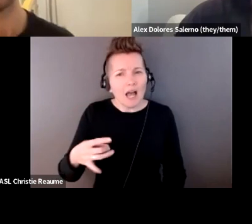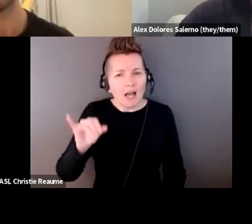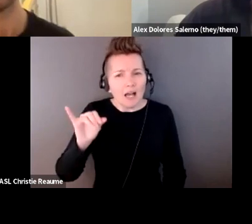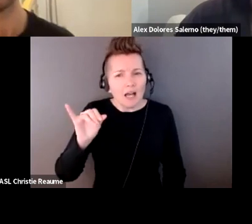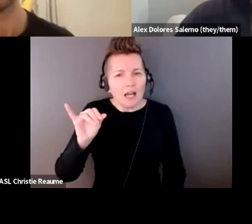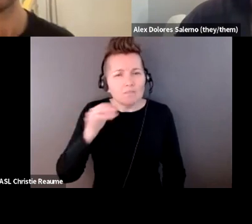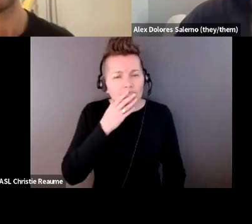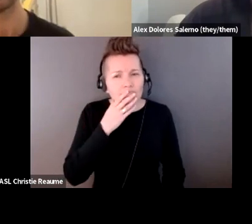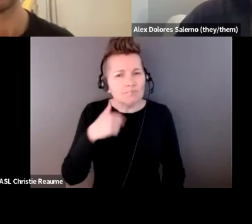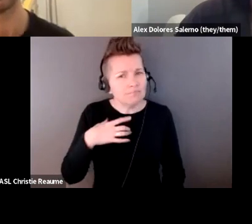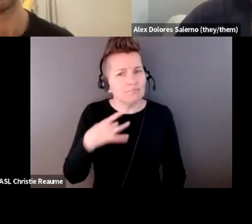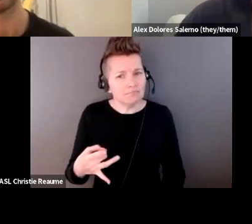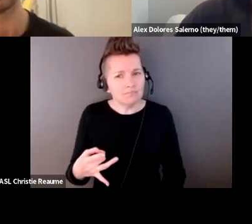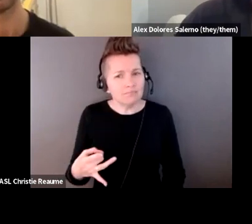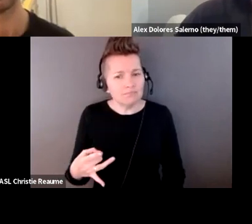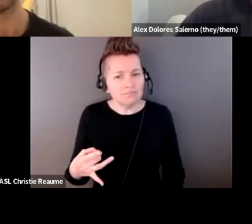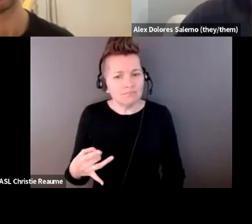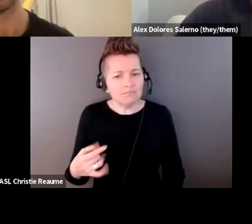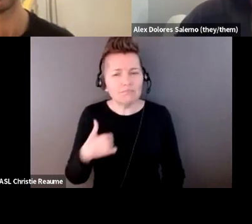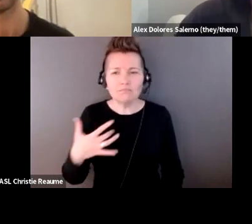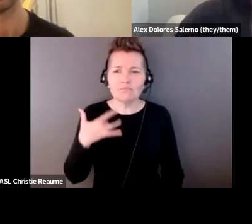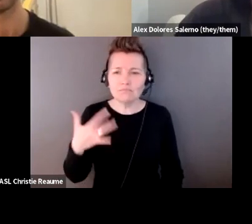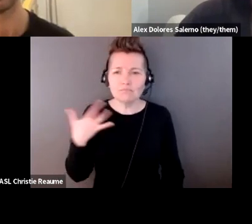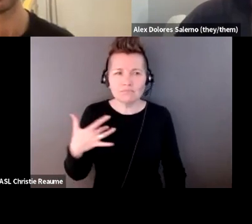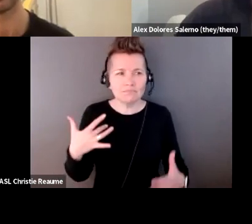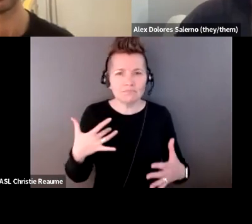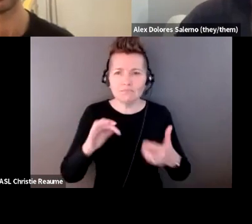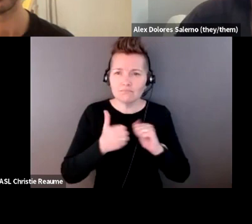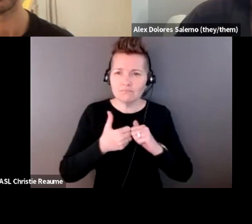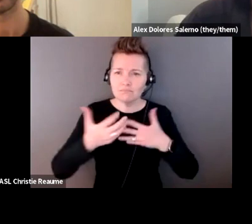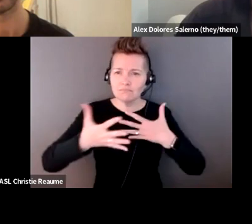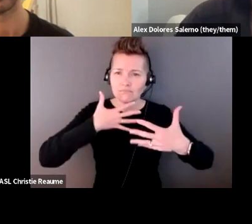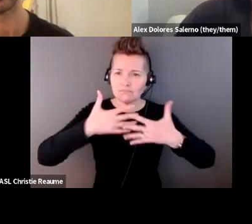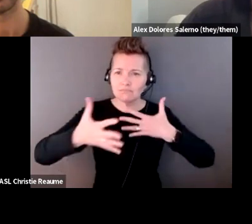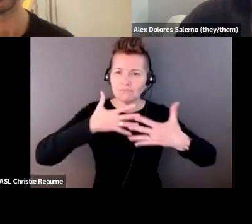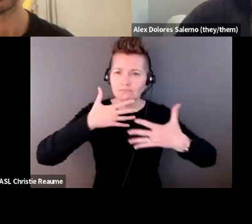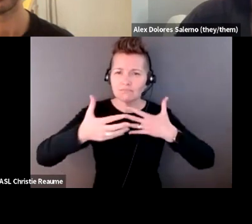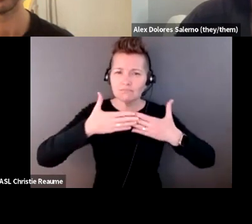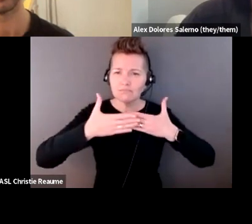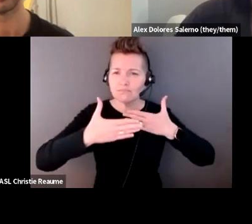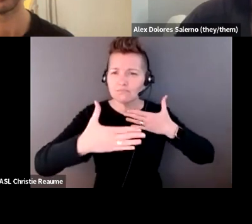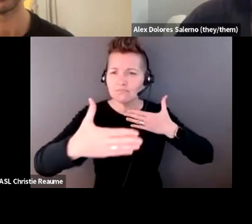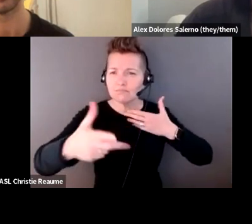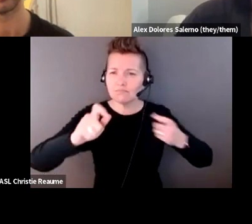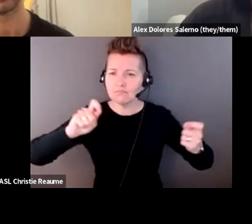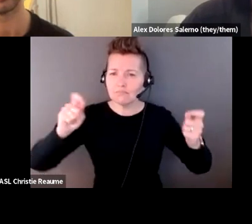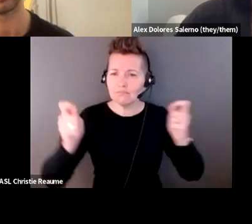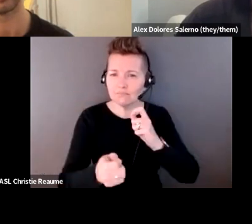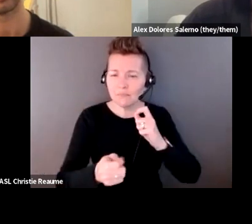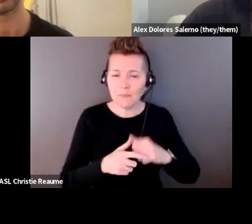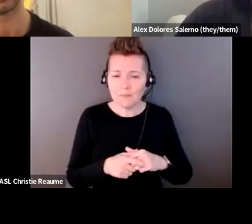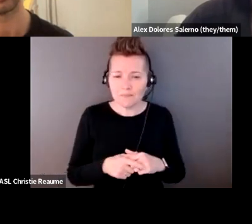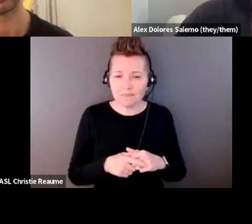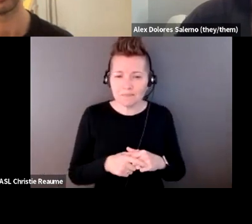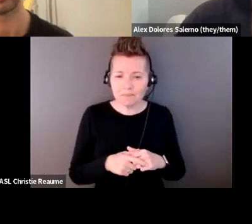I think, I think, you know, there's different tactics that work for different people. Um, but speaking for me personally, I rarely